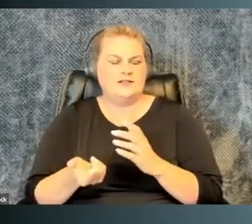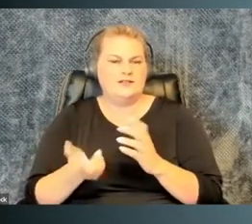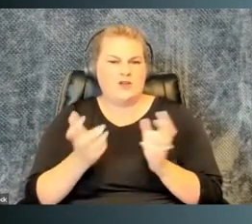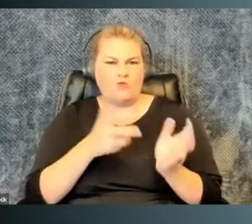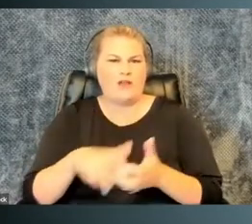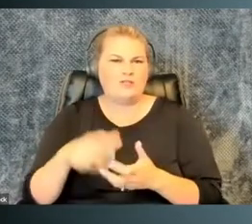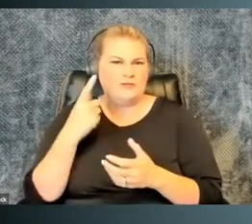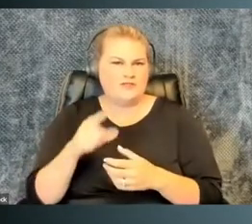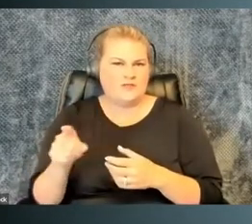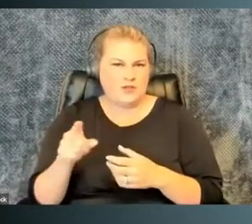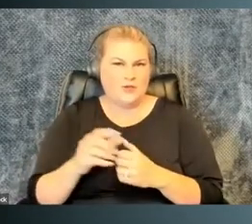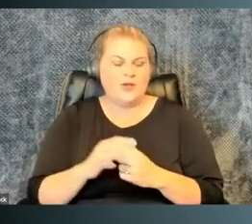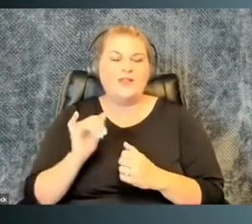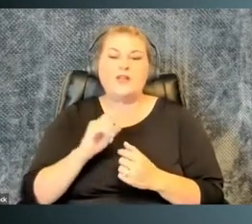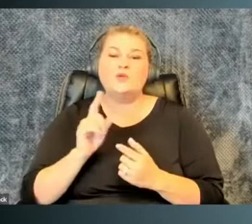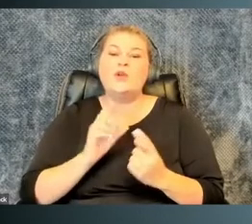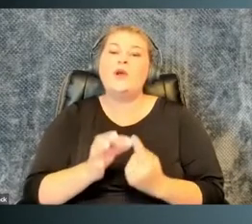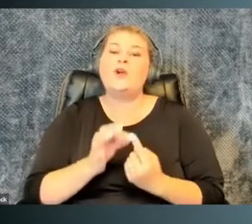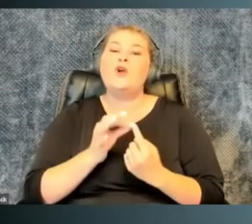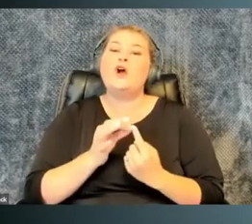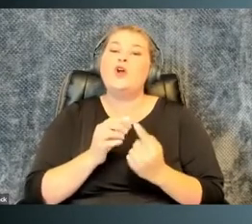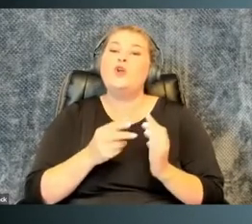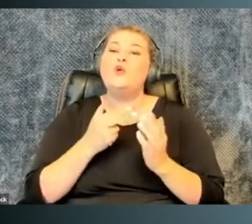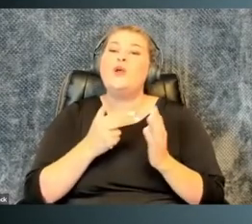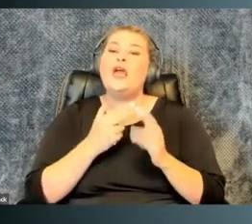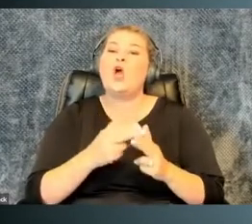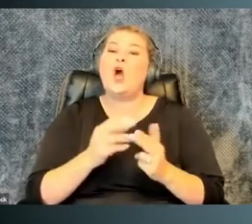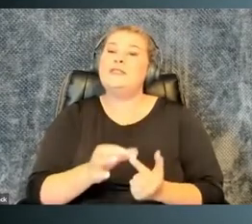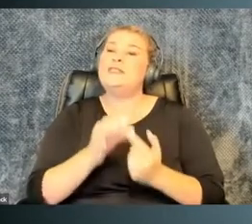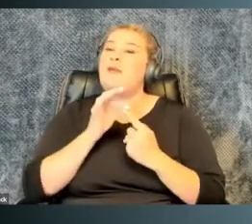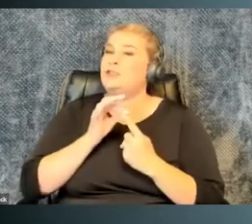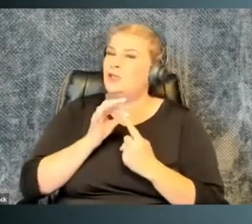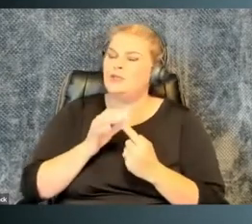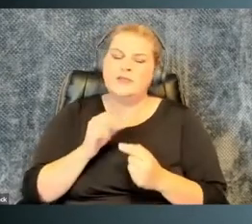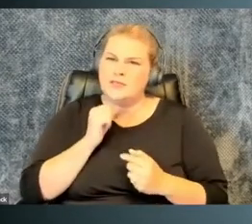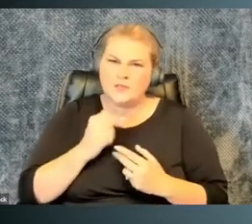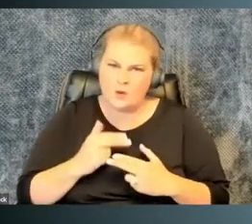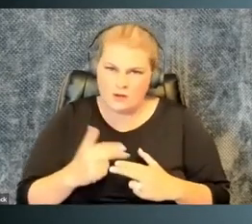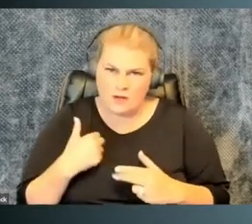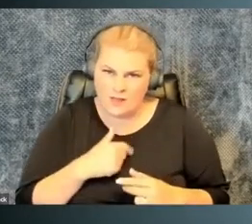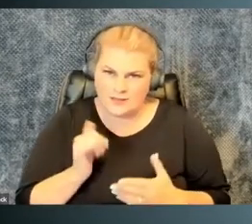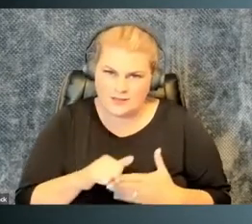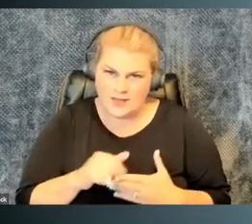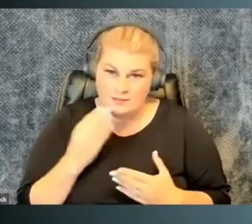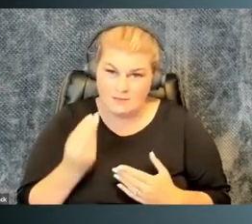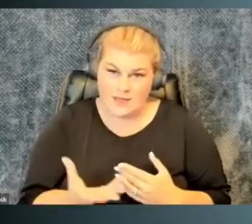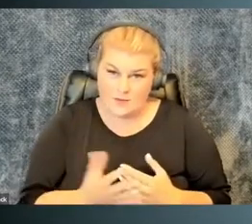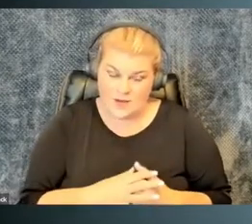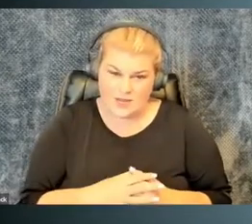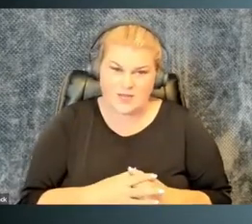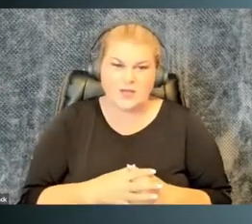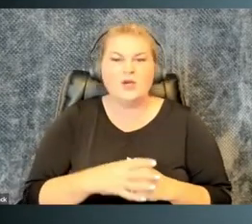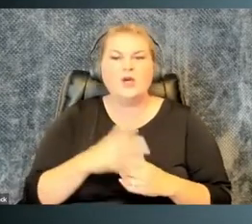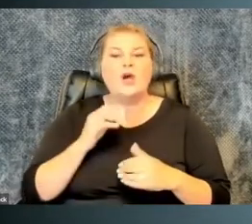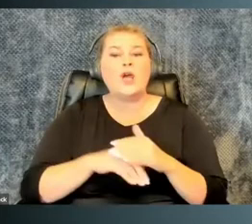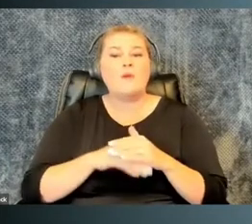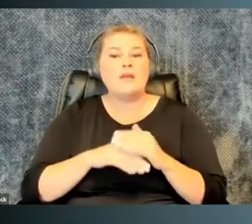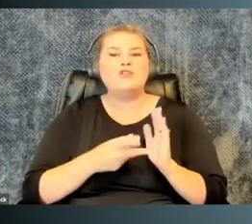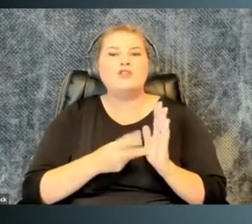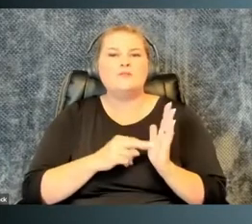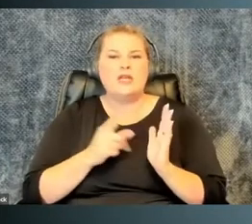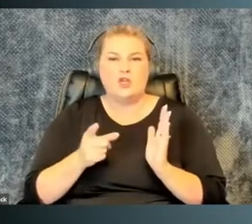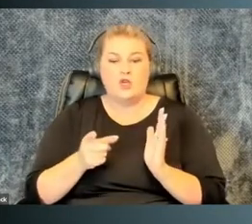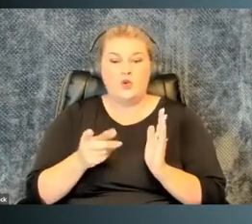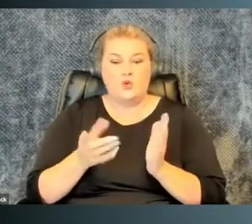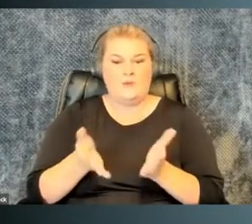alternate arrangements for you. It's where you get called special and don't call us that, by the way. Accommodations